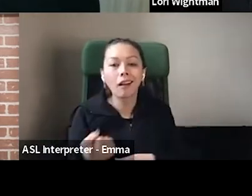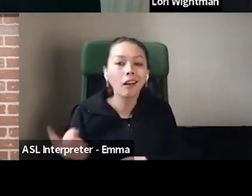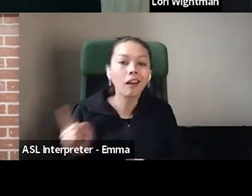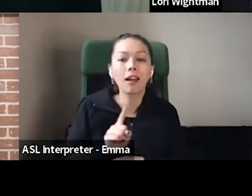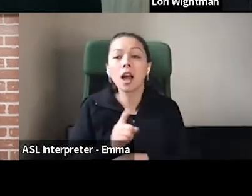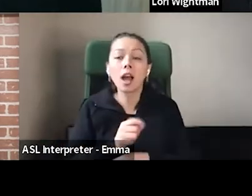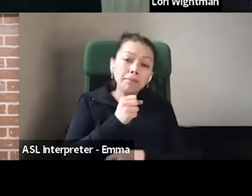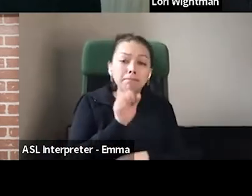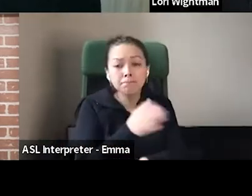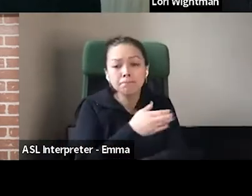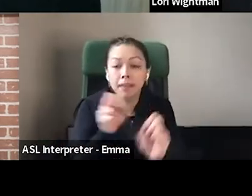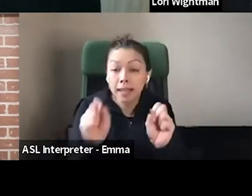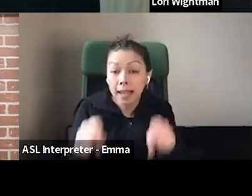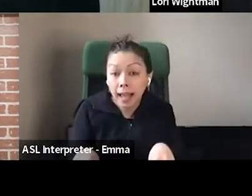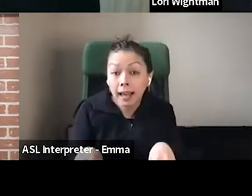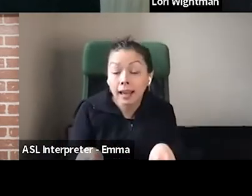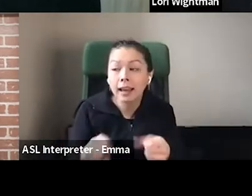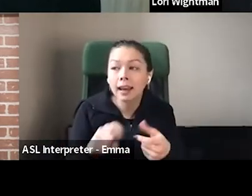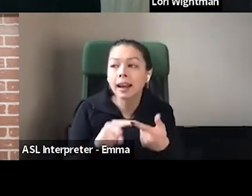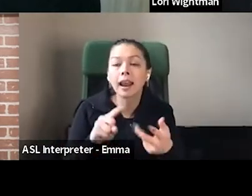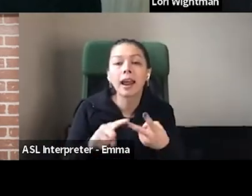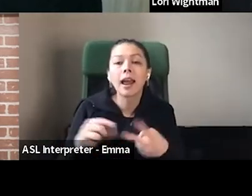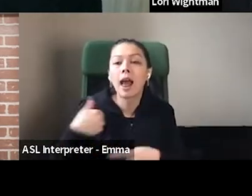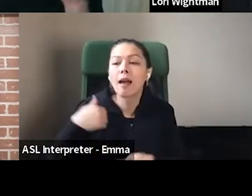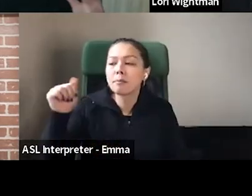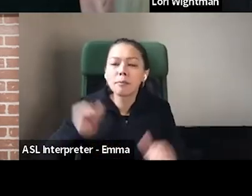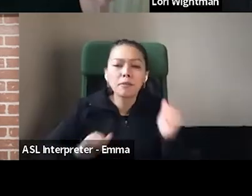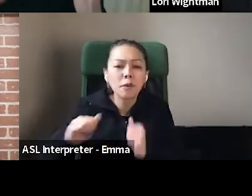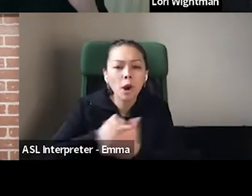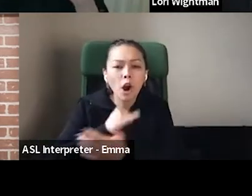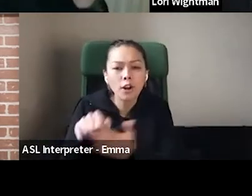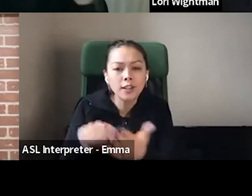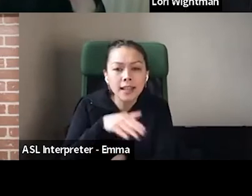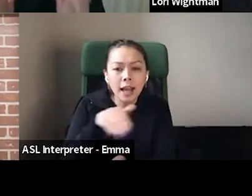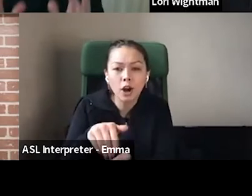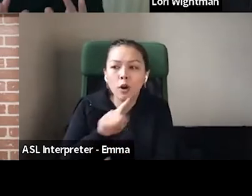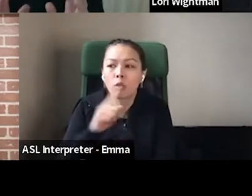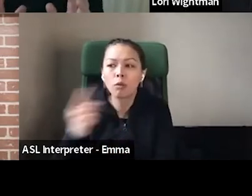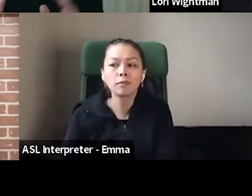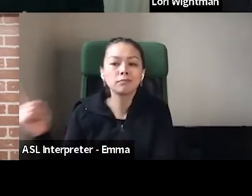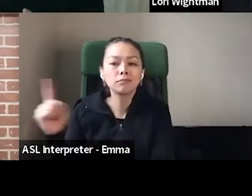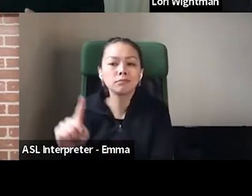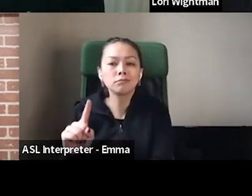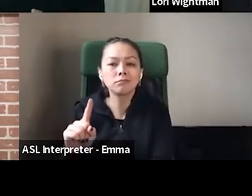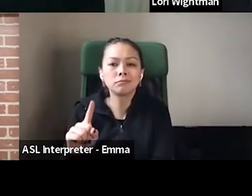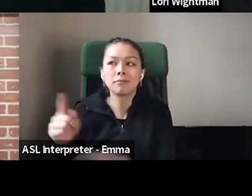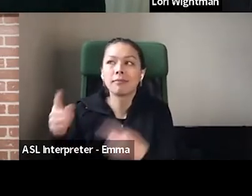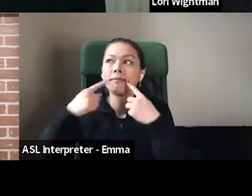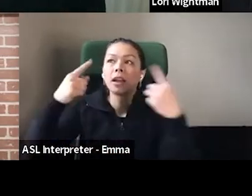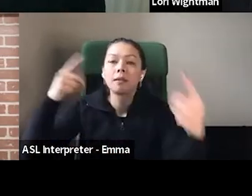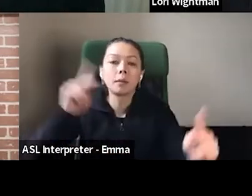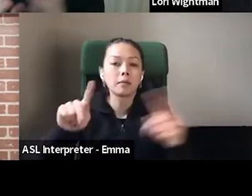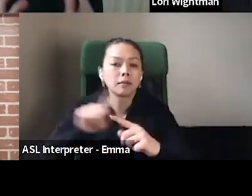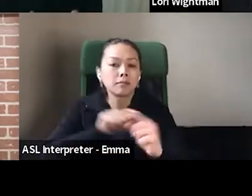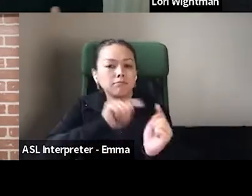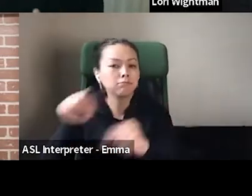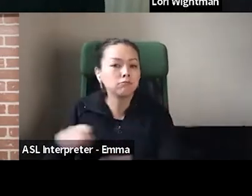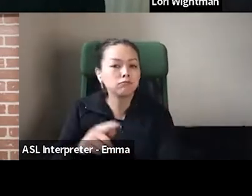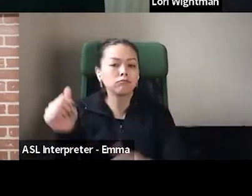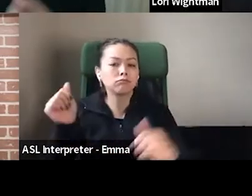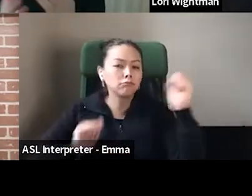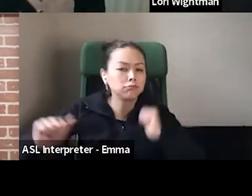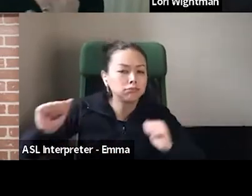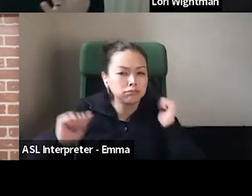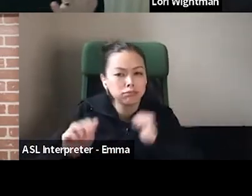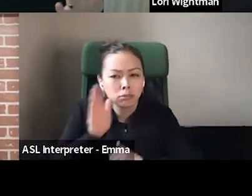from all over the country who are spectacular. Um, but it's not, there was sort of a gap for, you know, um, performers,